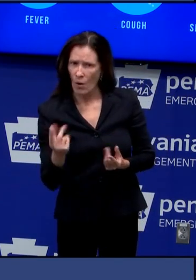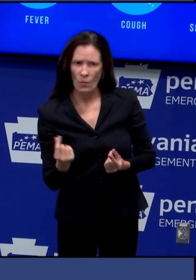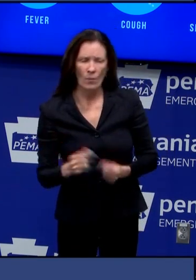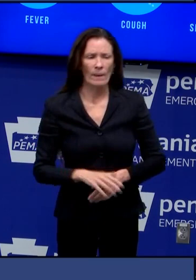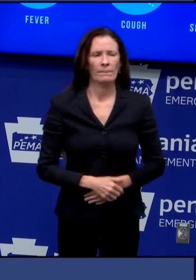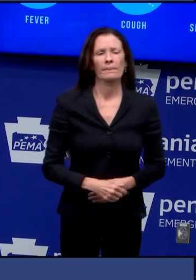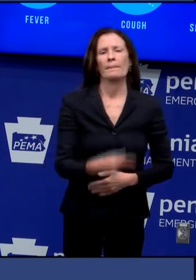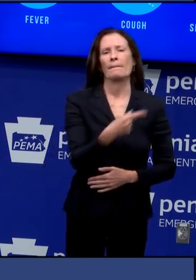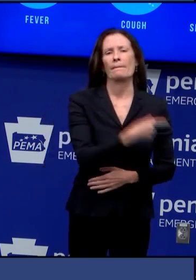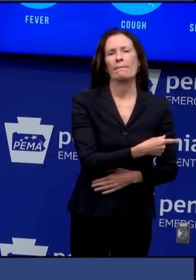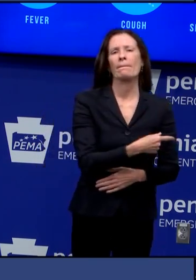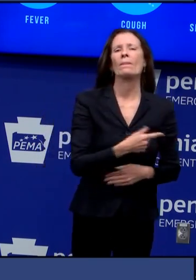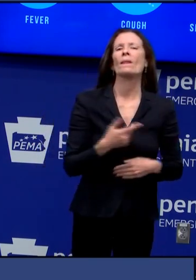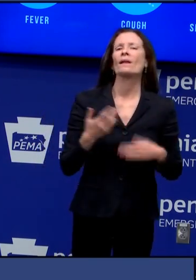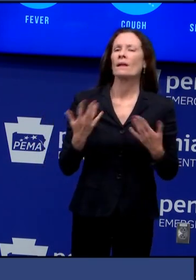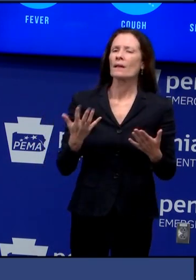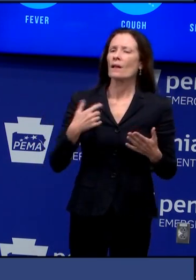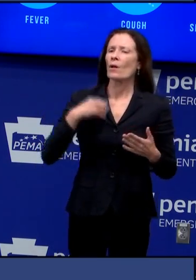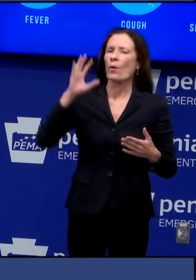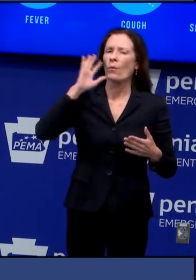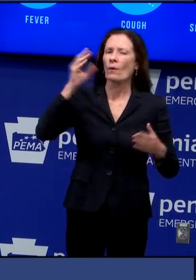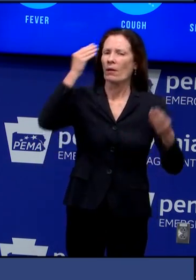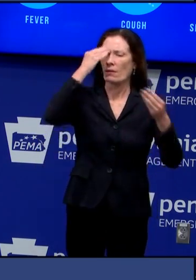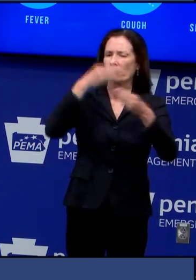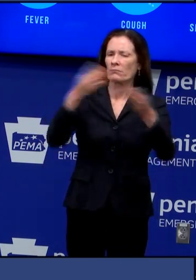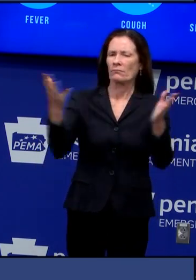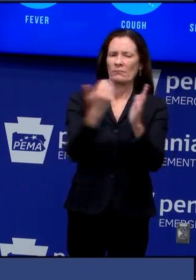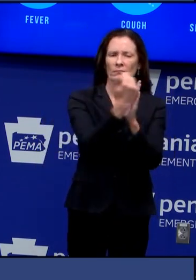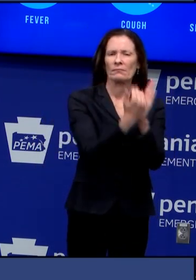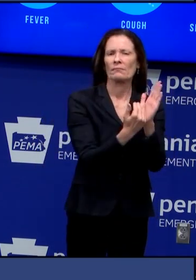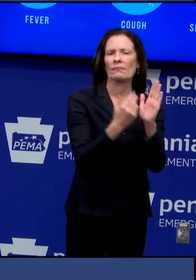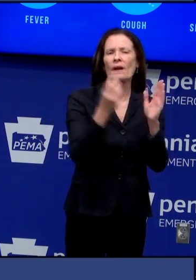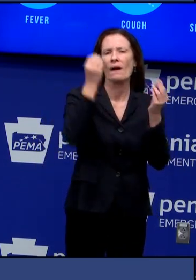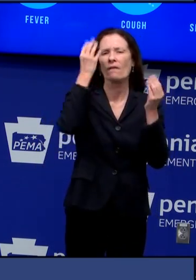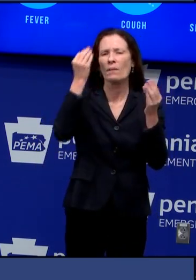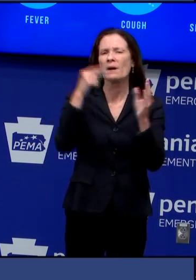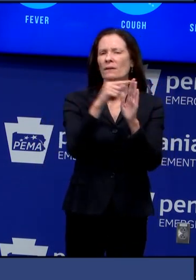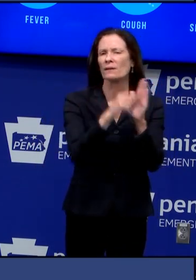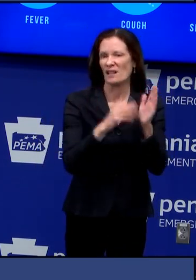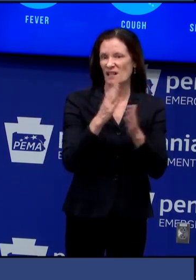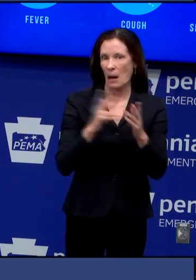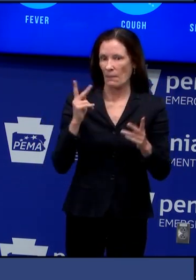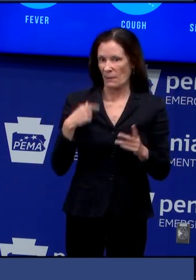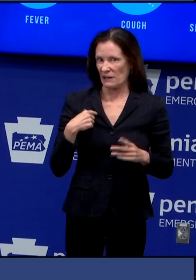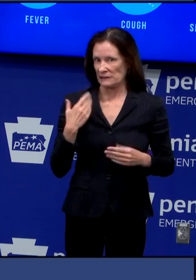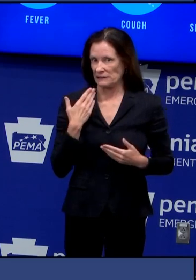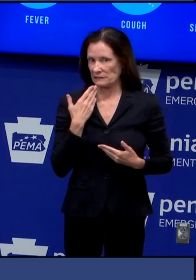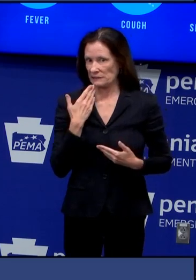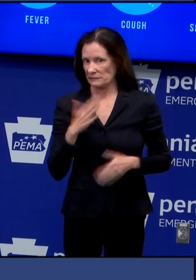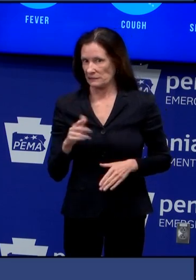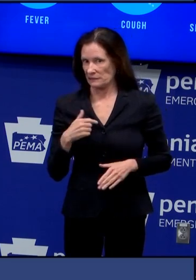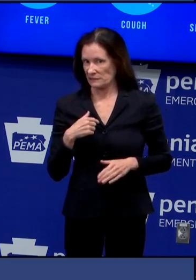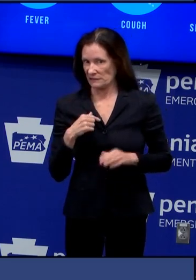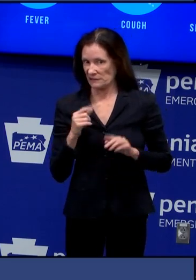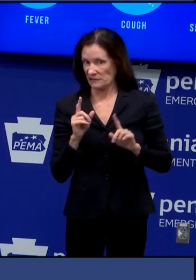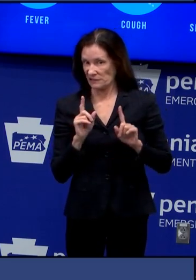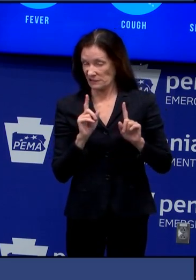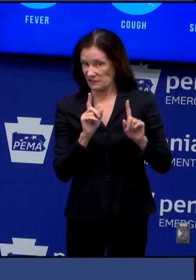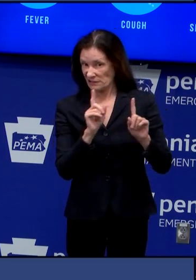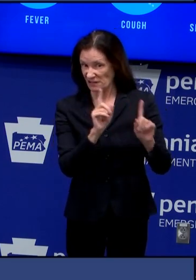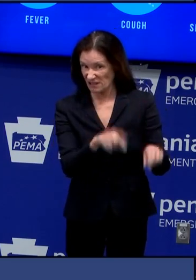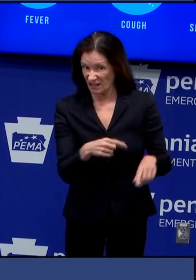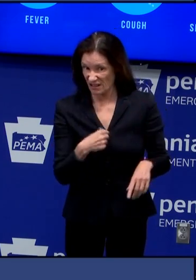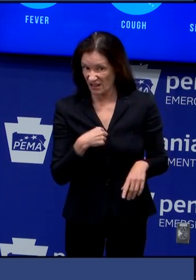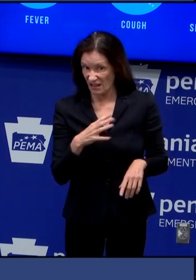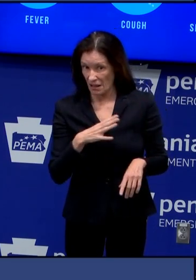putting out a notice that makes it clear that because there's been some questions so some facilities have asked if i'm being ordered to